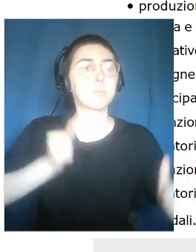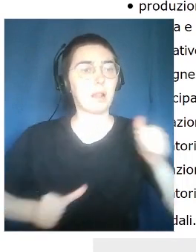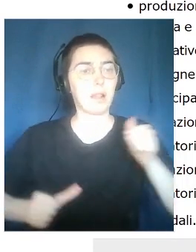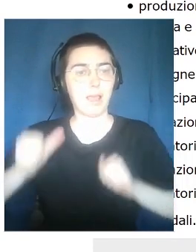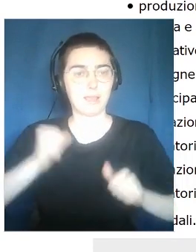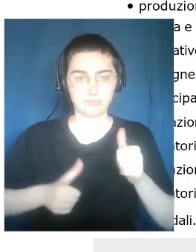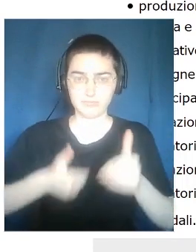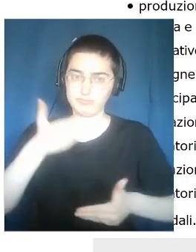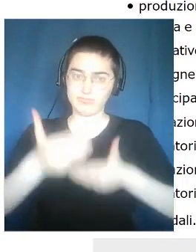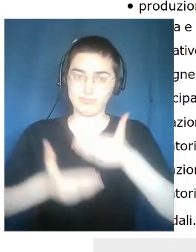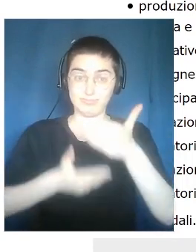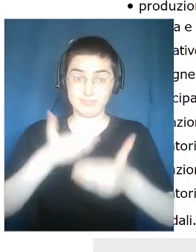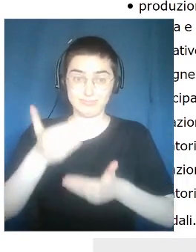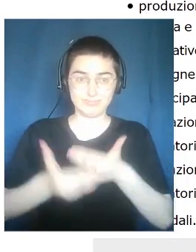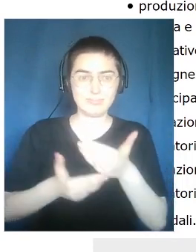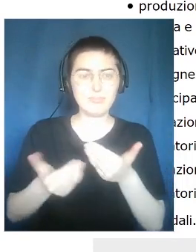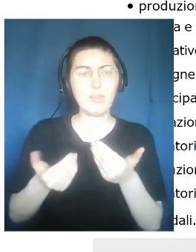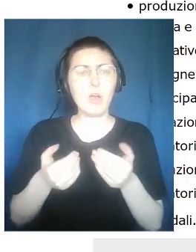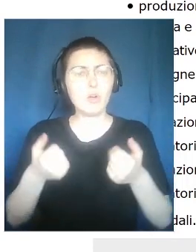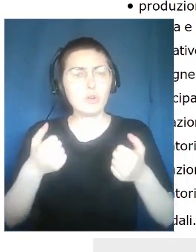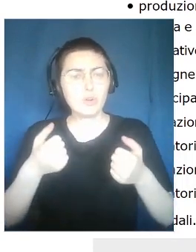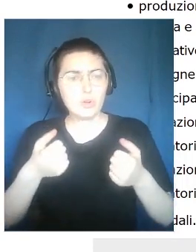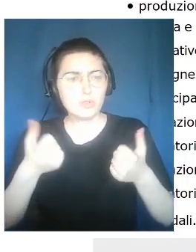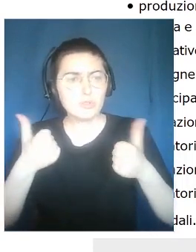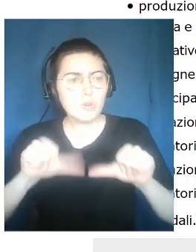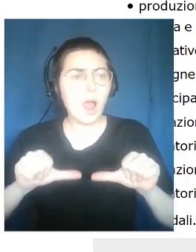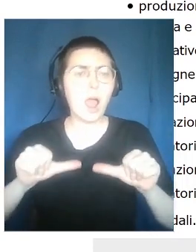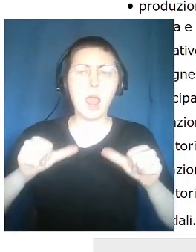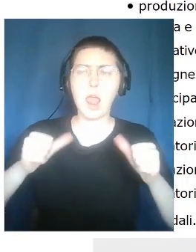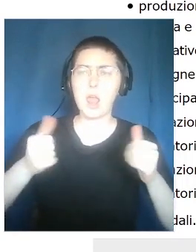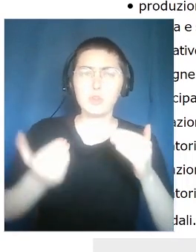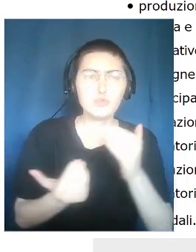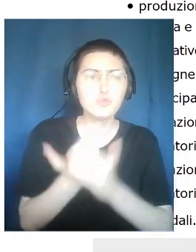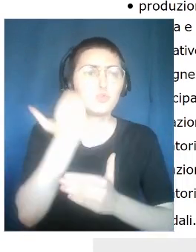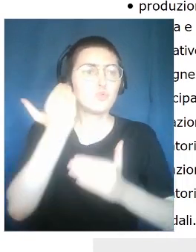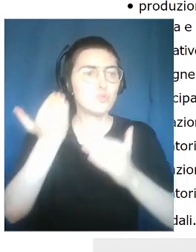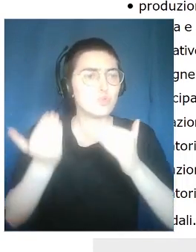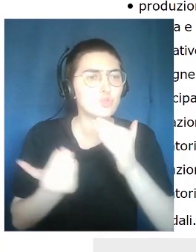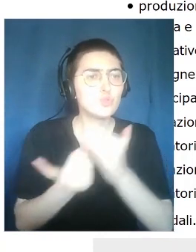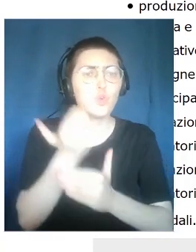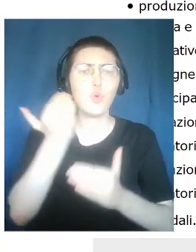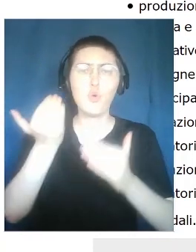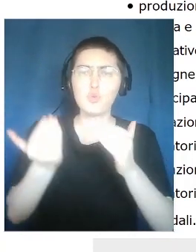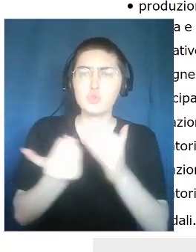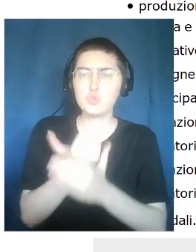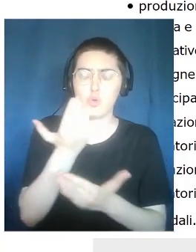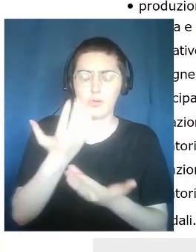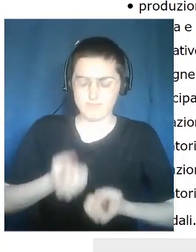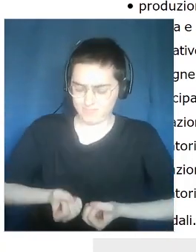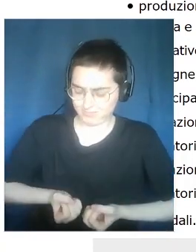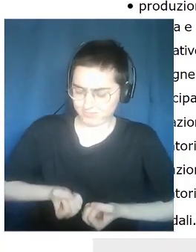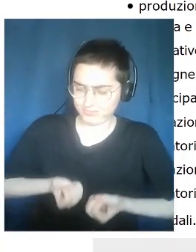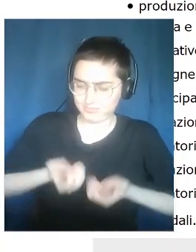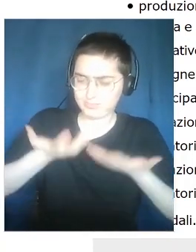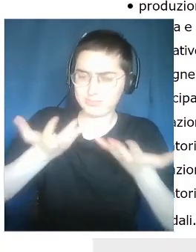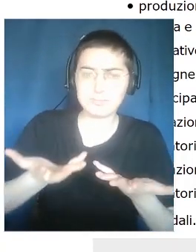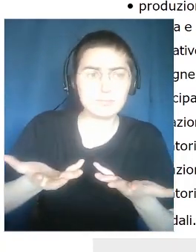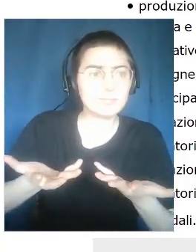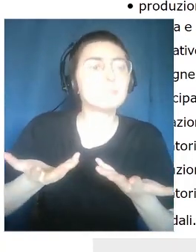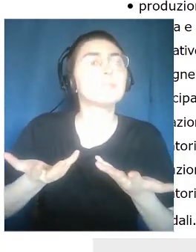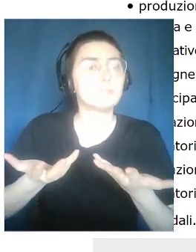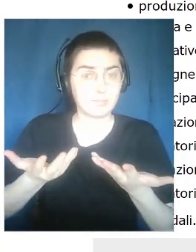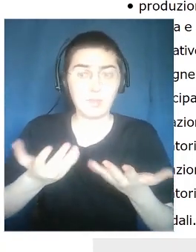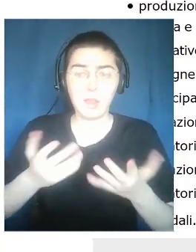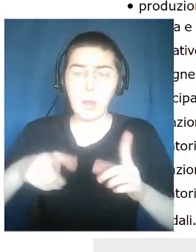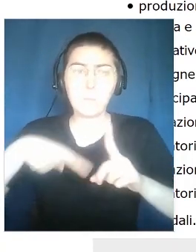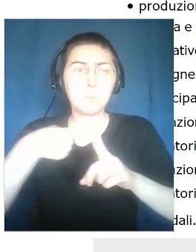and distribution of plays, research and experimentation of new languages and technologies related innovative